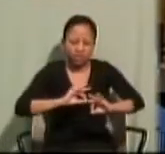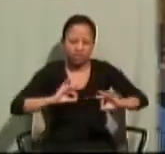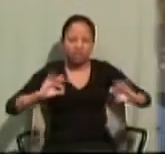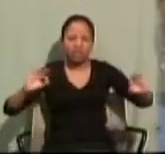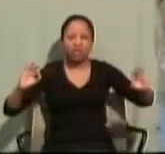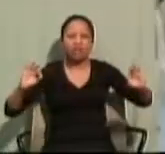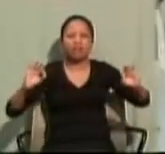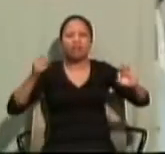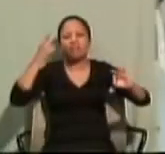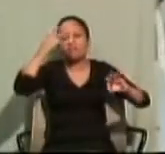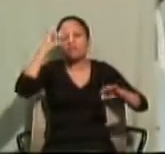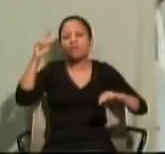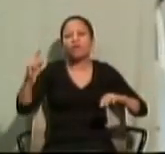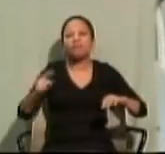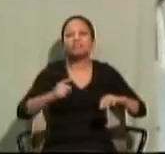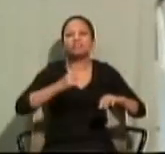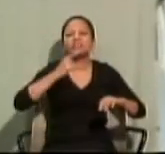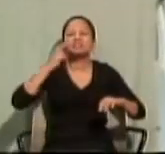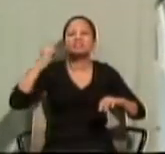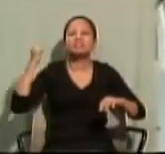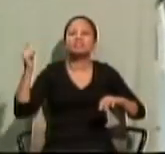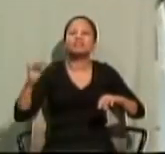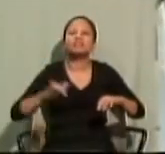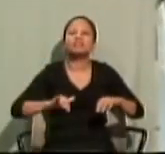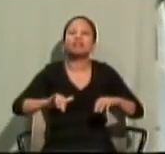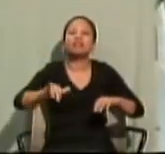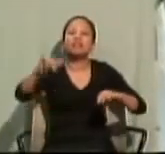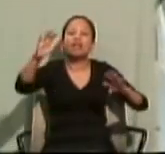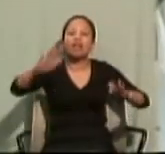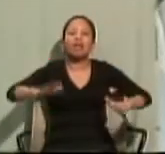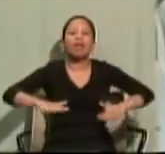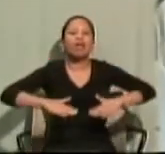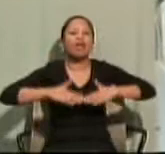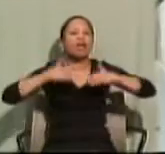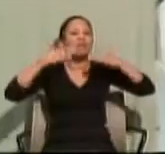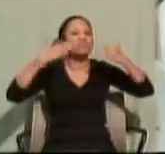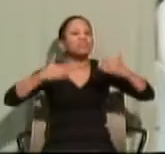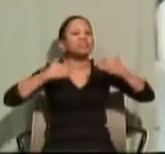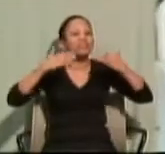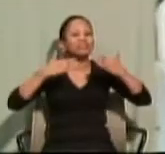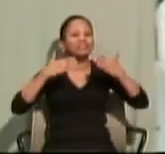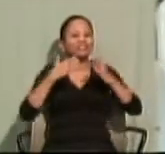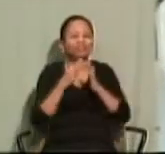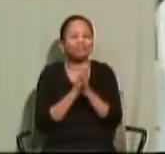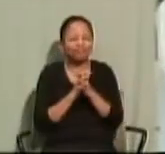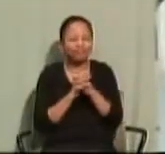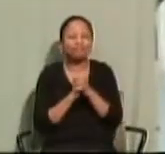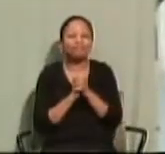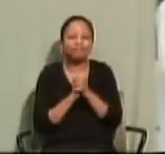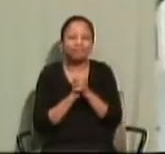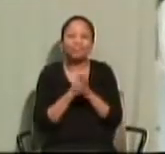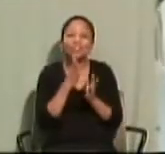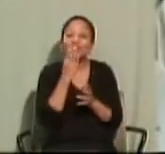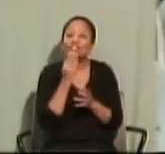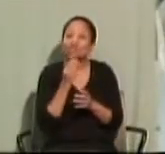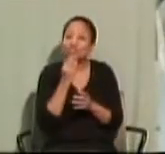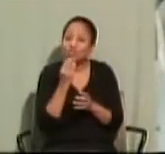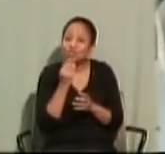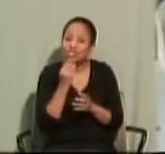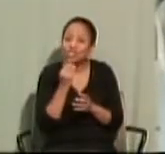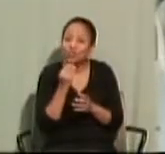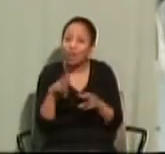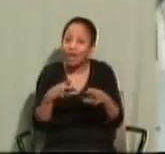eternal happiness. So much for our Jewish inheritance. But we have to